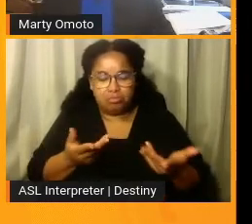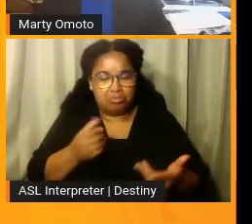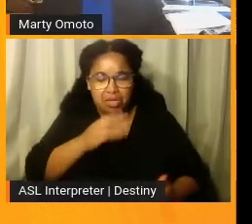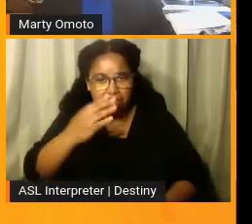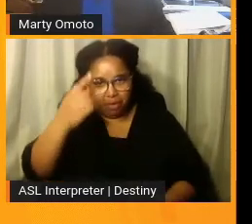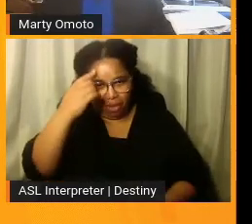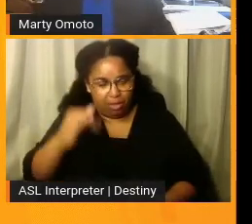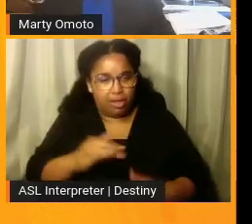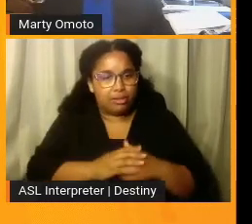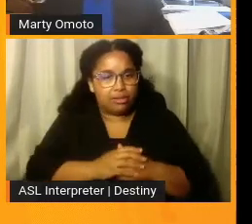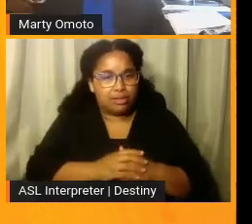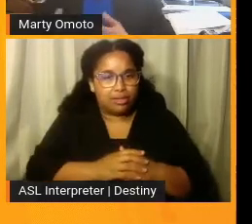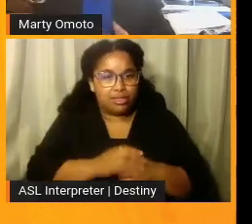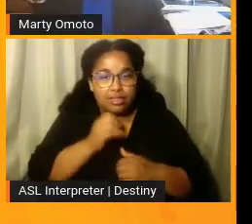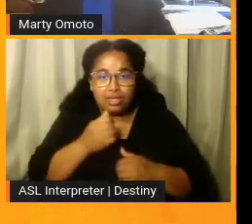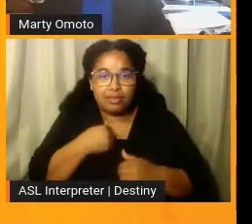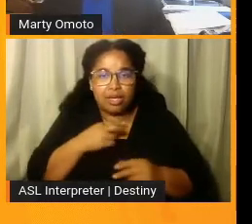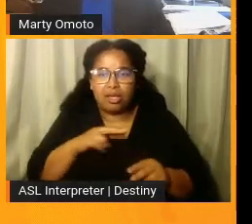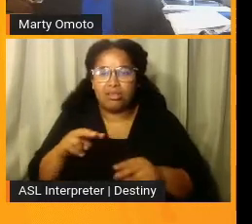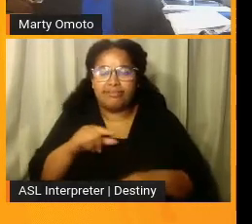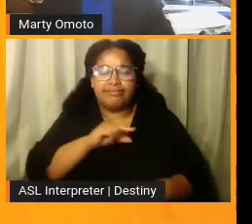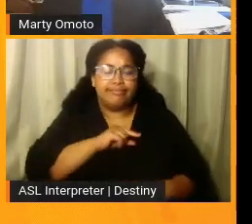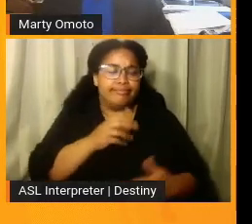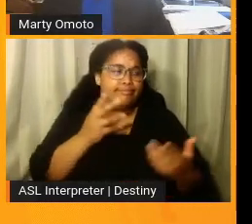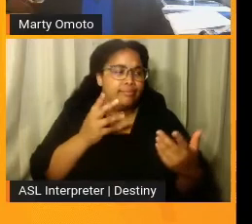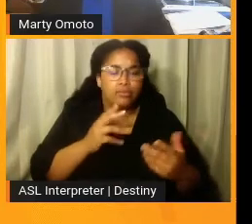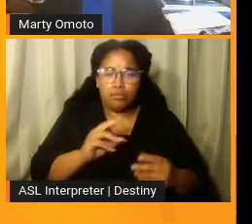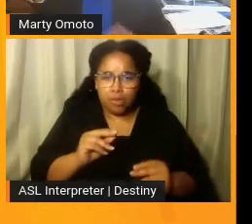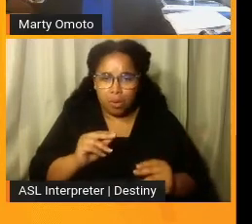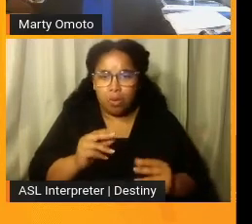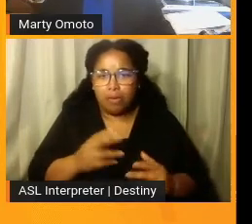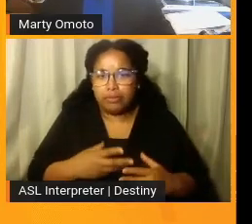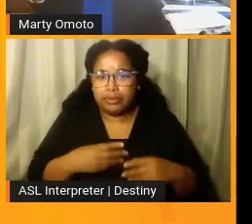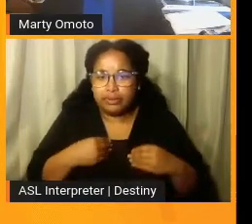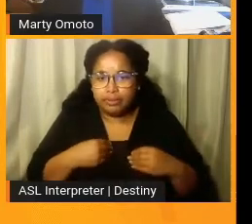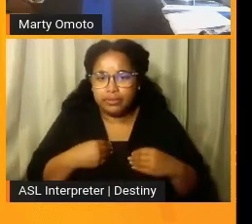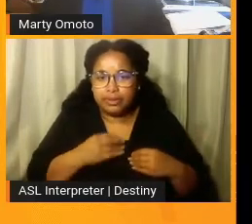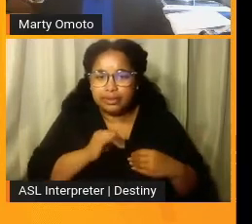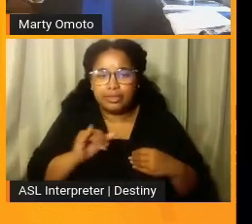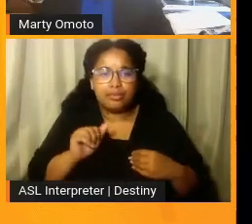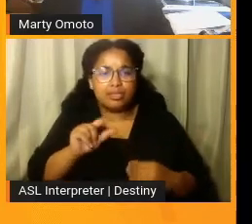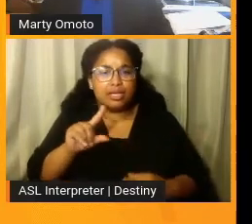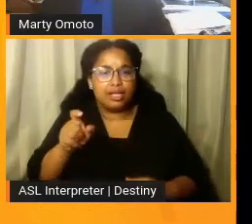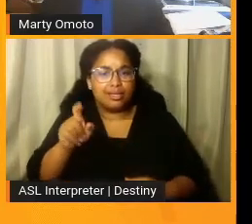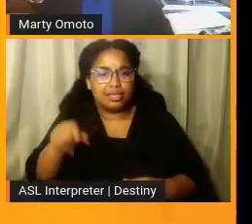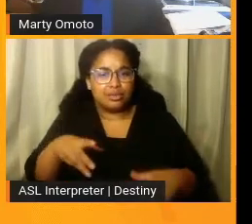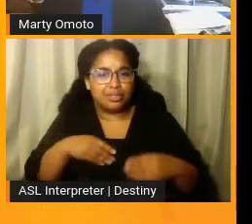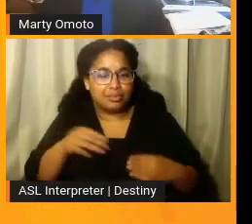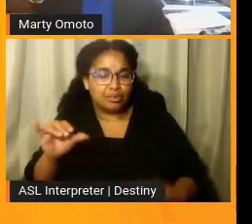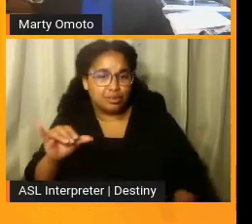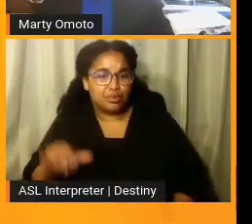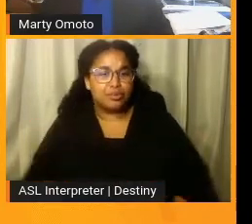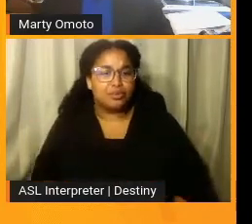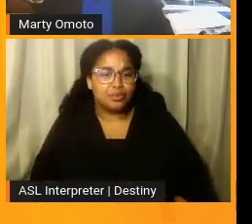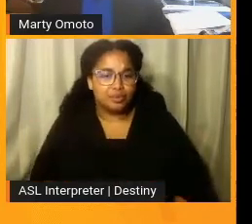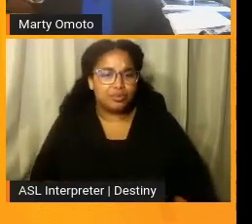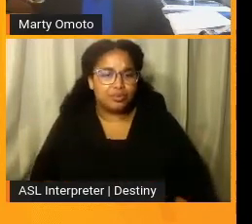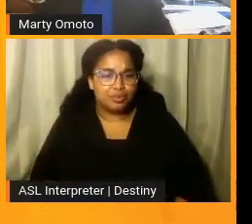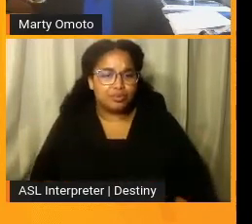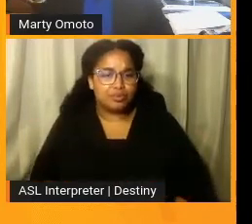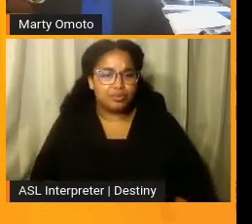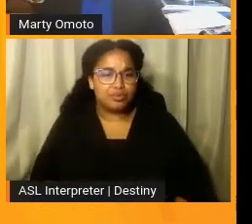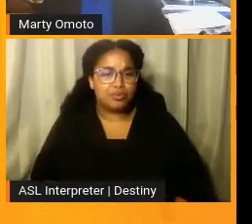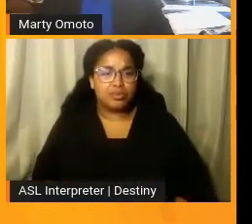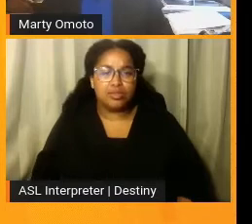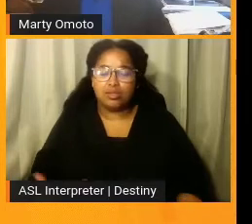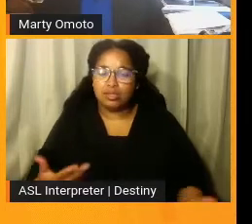but it's not one, something I regret. And it is something that, you know, I accept as much as Alex had to accept it too. Uh, and again, we are called